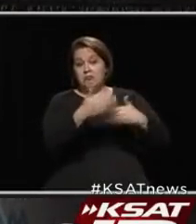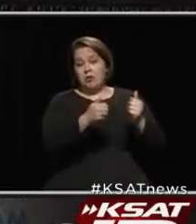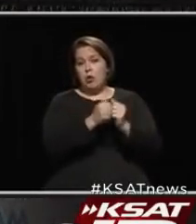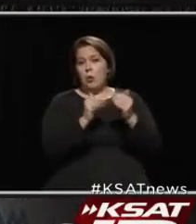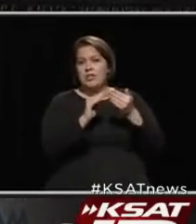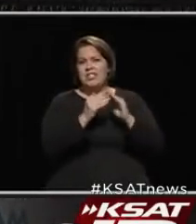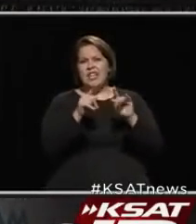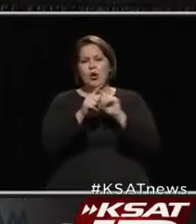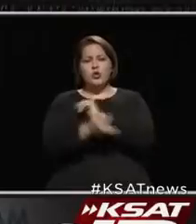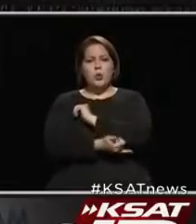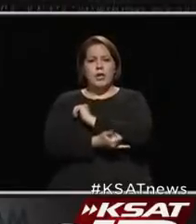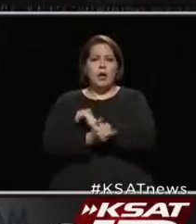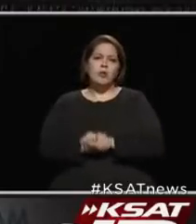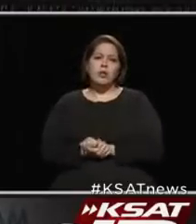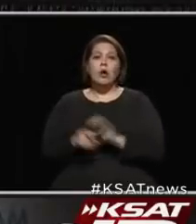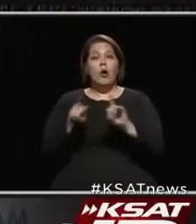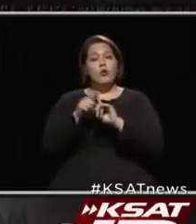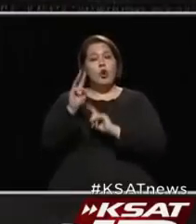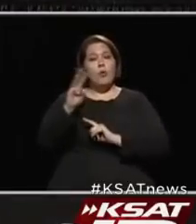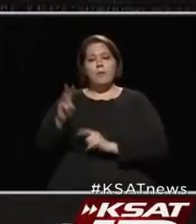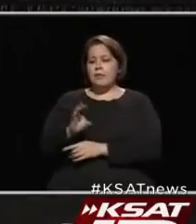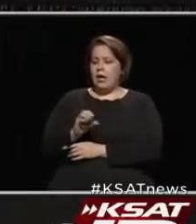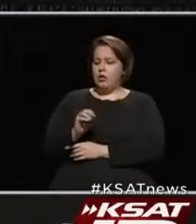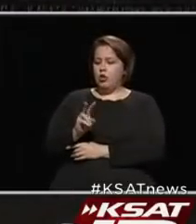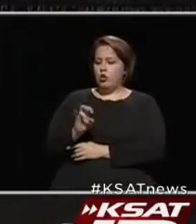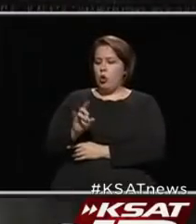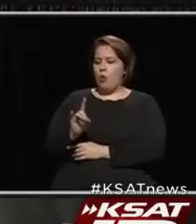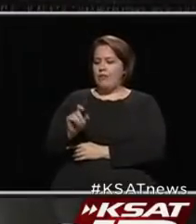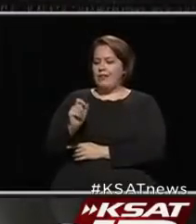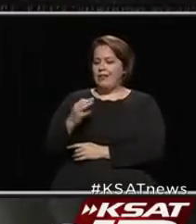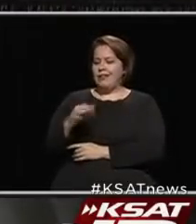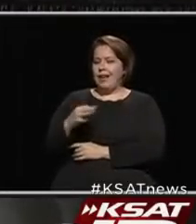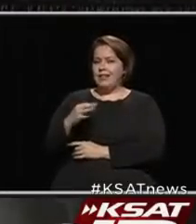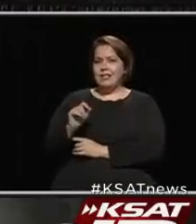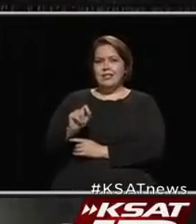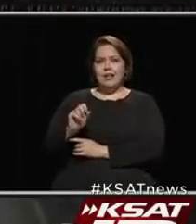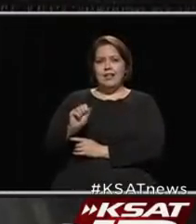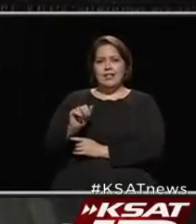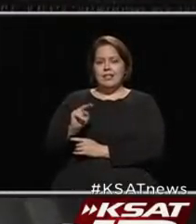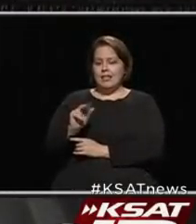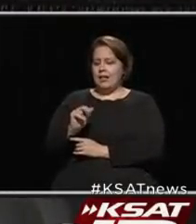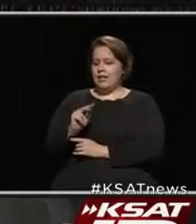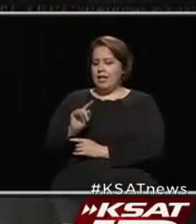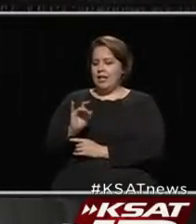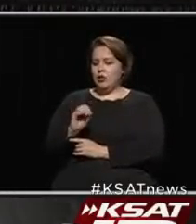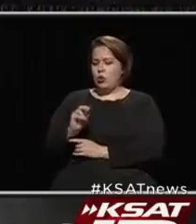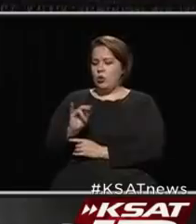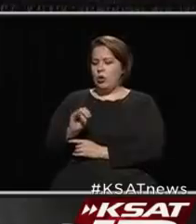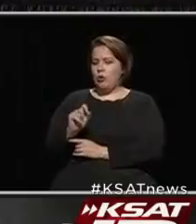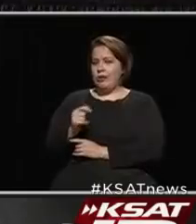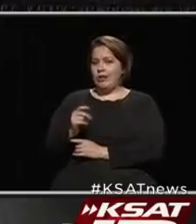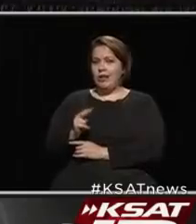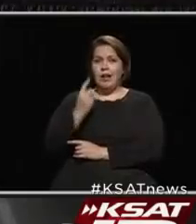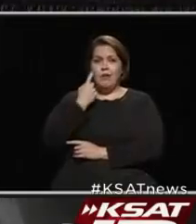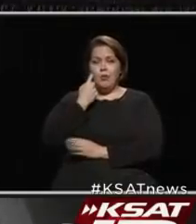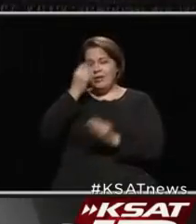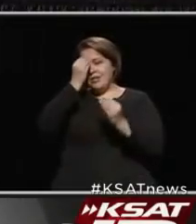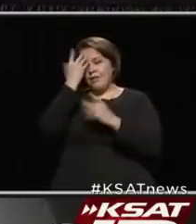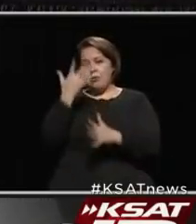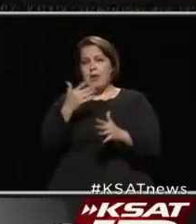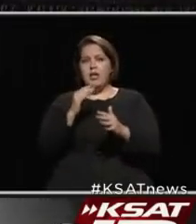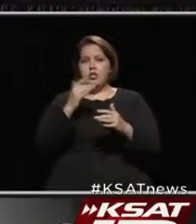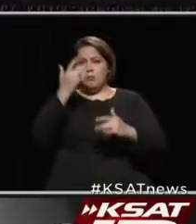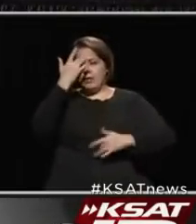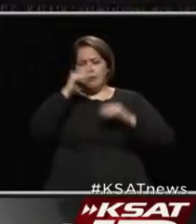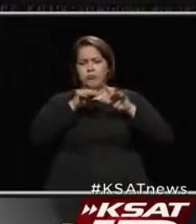and the county. There's also on our website, covid19.sanantonio.gov, the latest information on the pandemic here in our community, as well